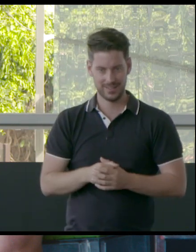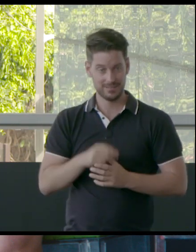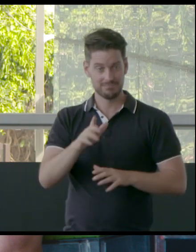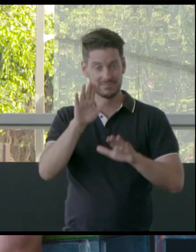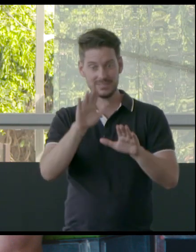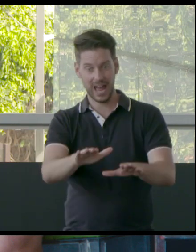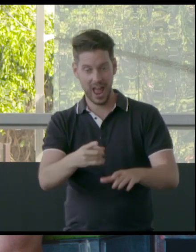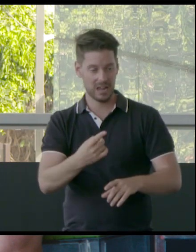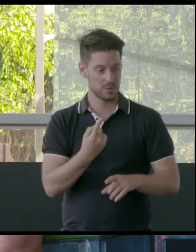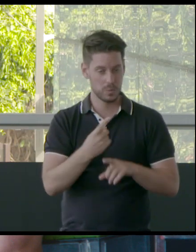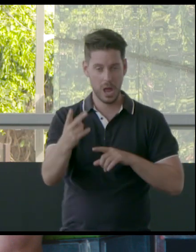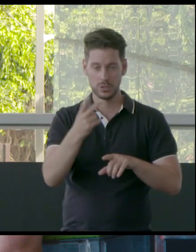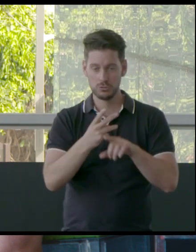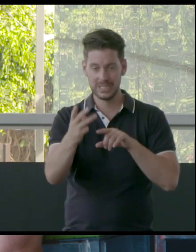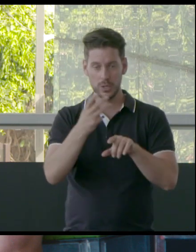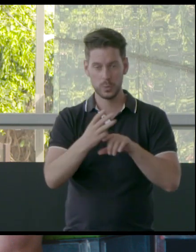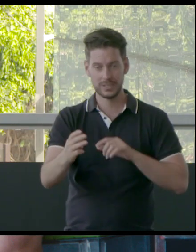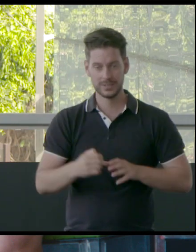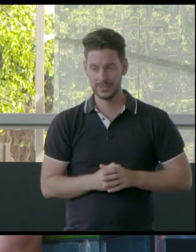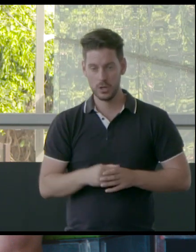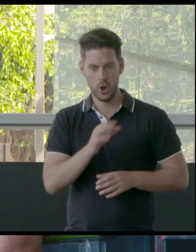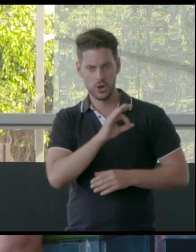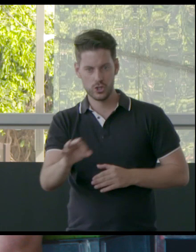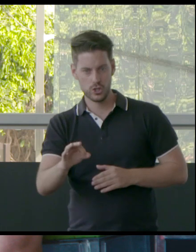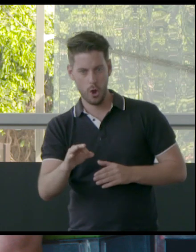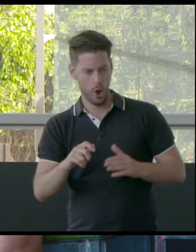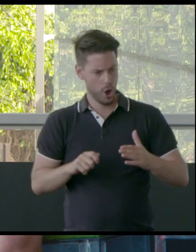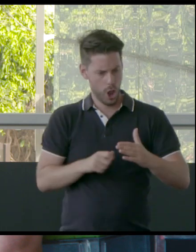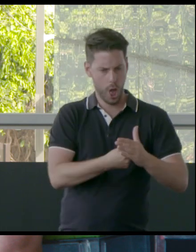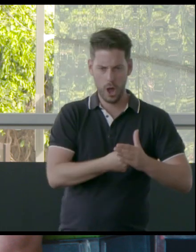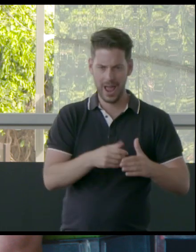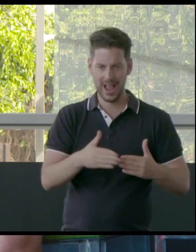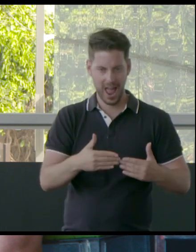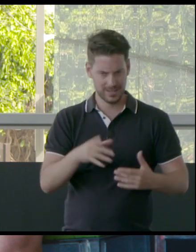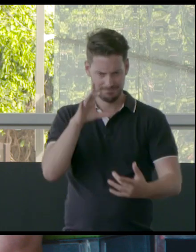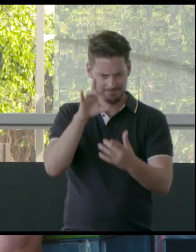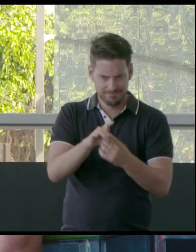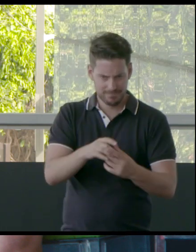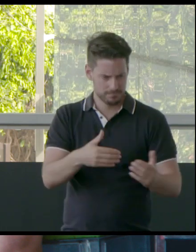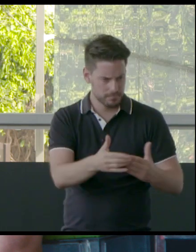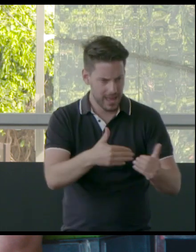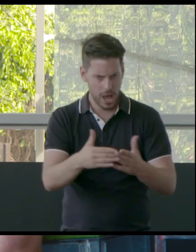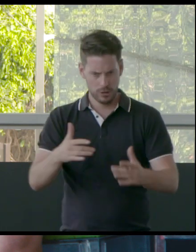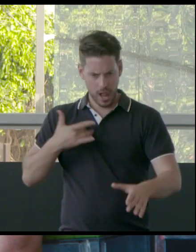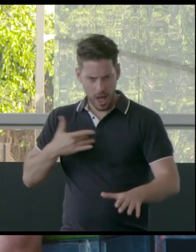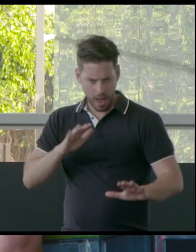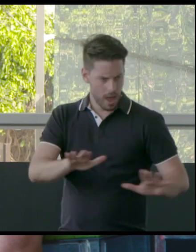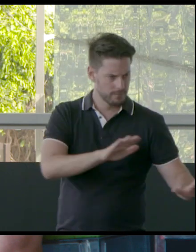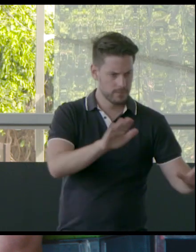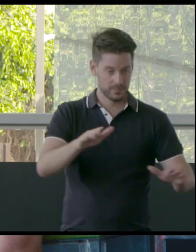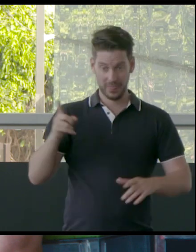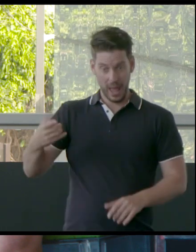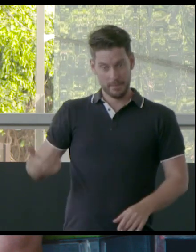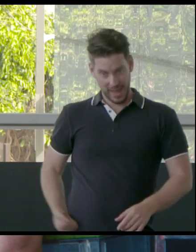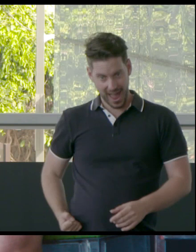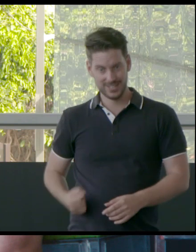weeks on end, not preserving or closing a gate, but engaging in their country. They are keeping it alive, they are employed